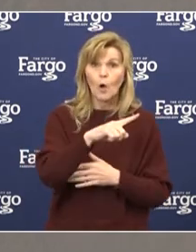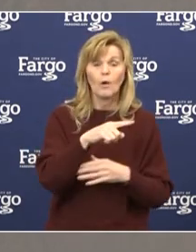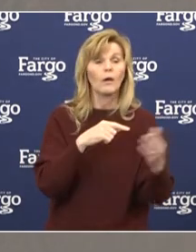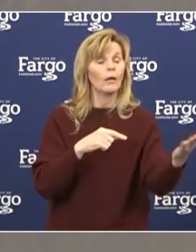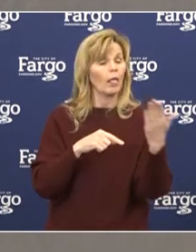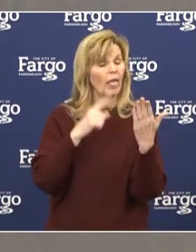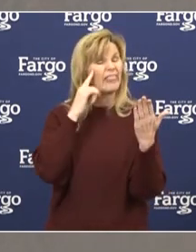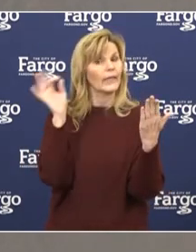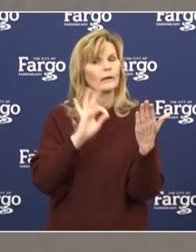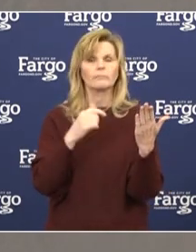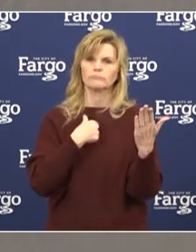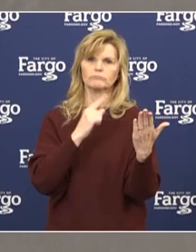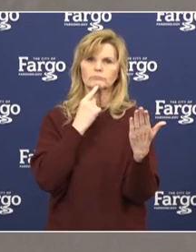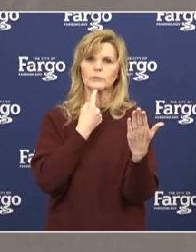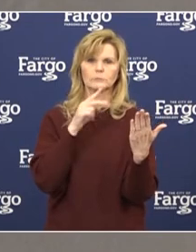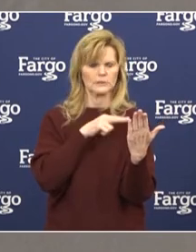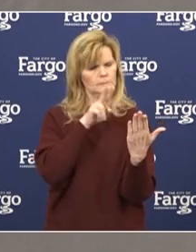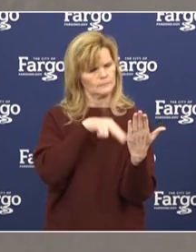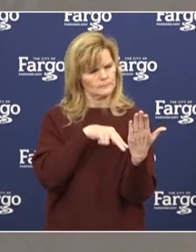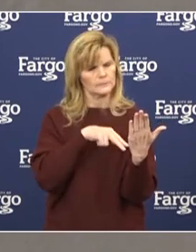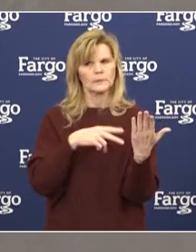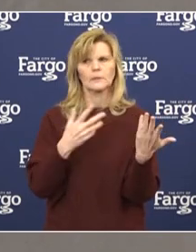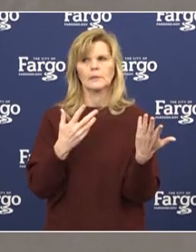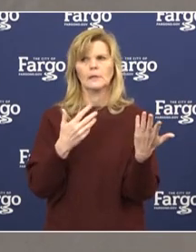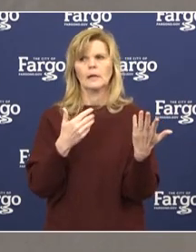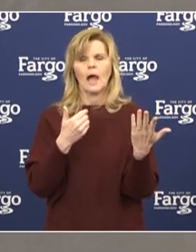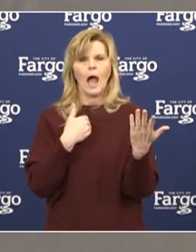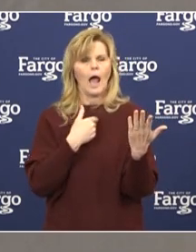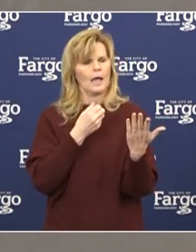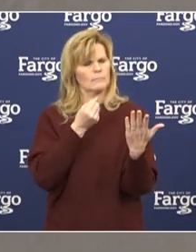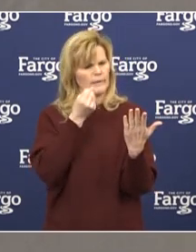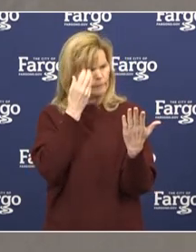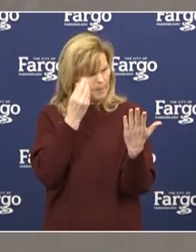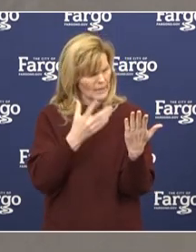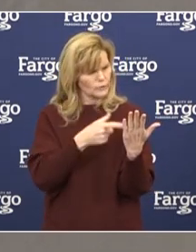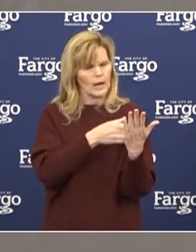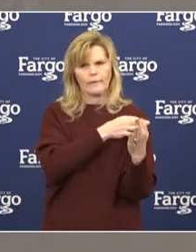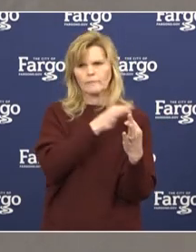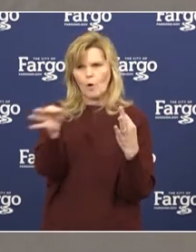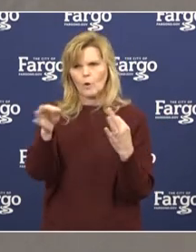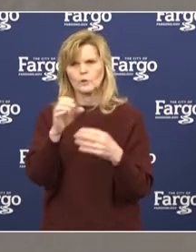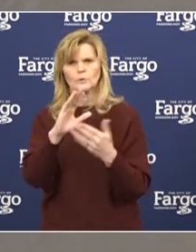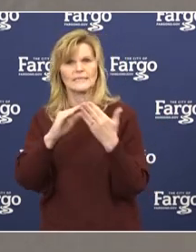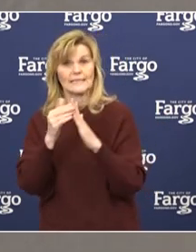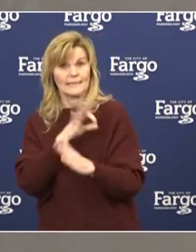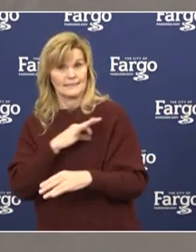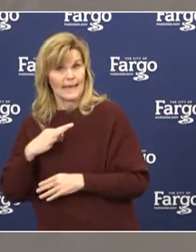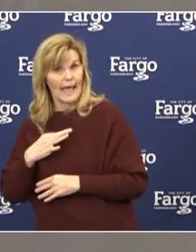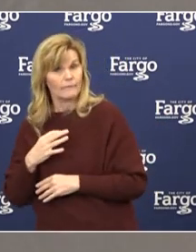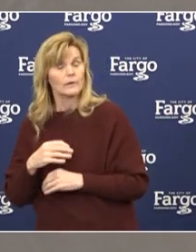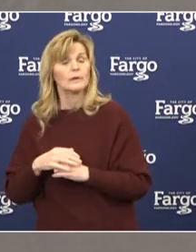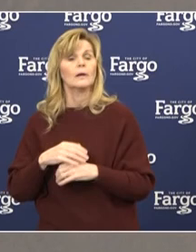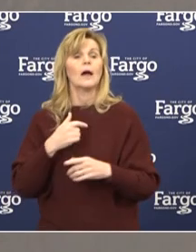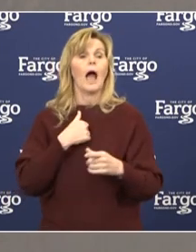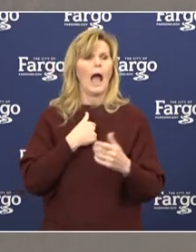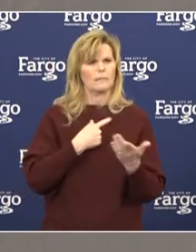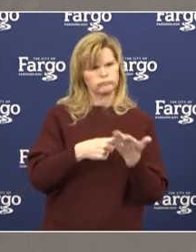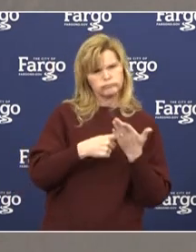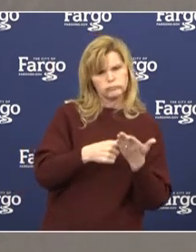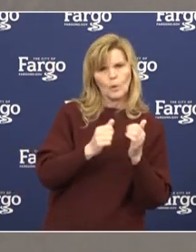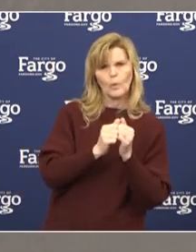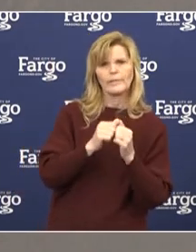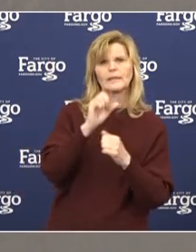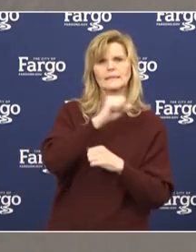seriously. I have forwarded that information on to city staff, but I've also had conversations with Senator